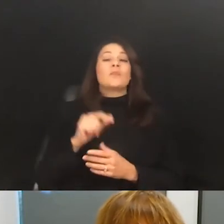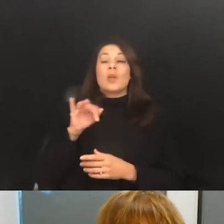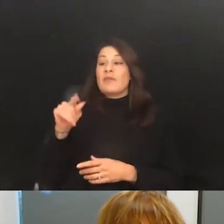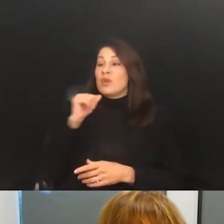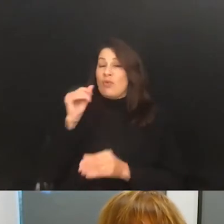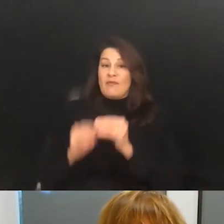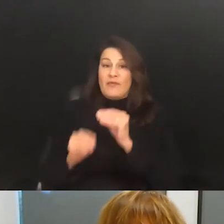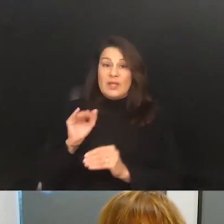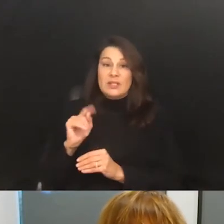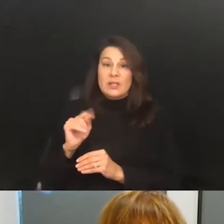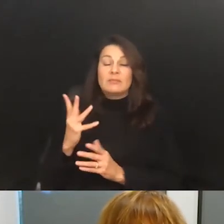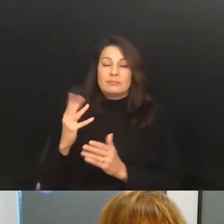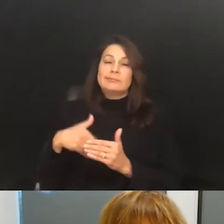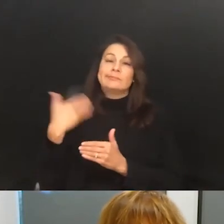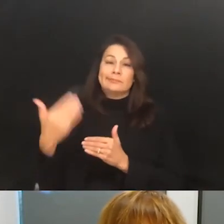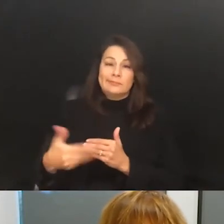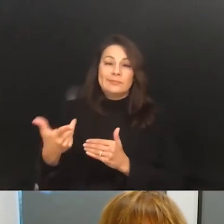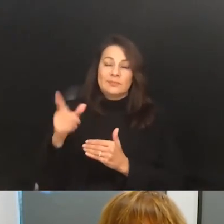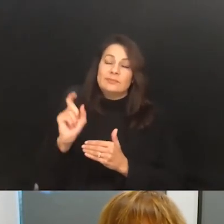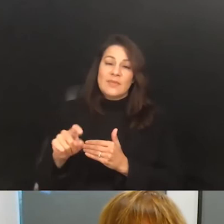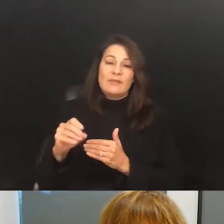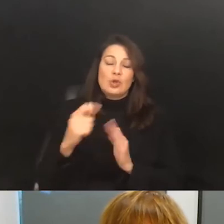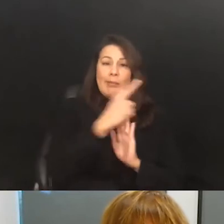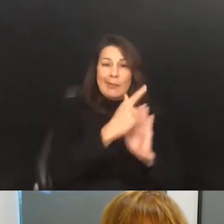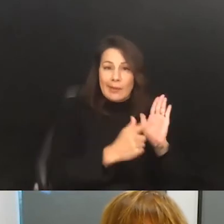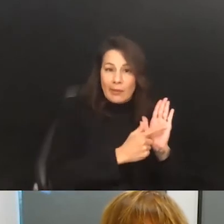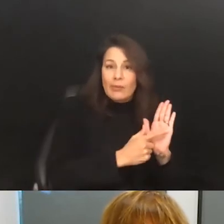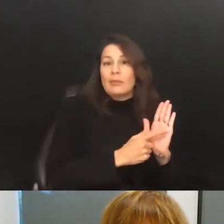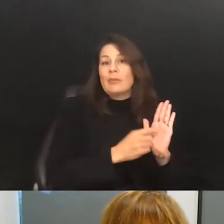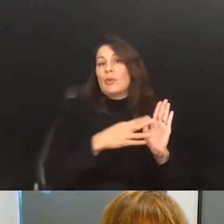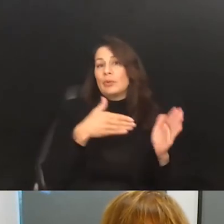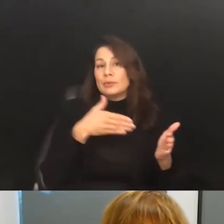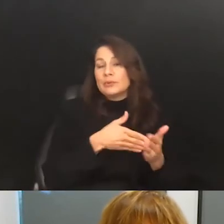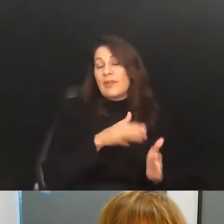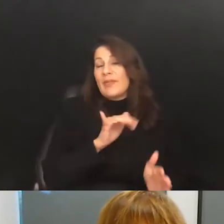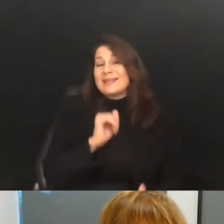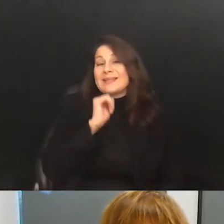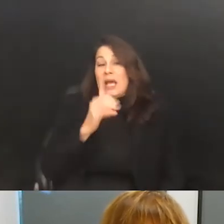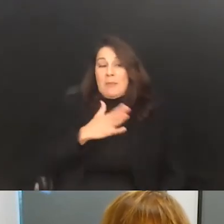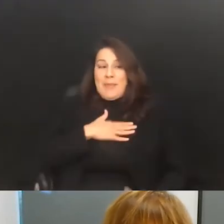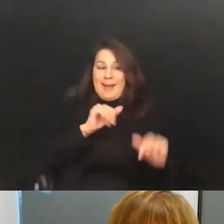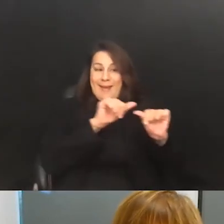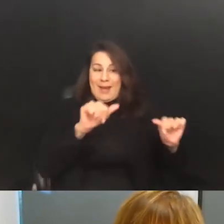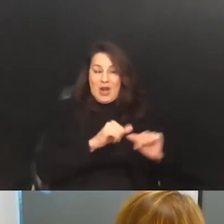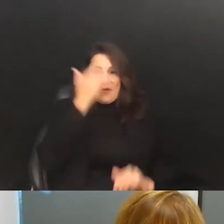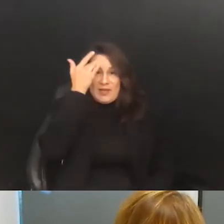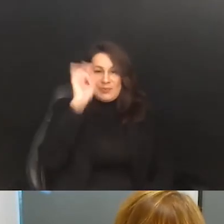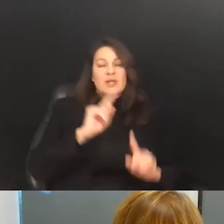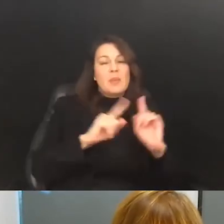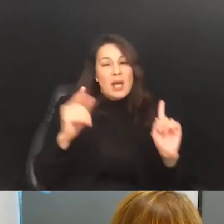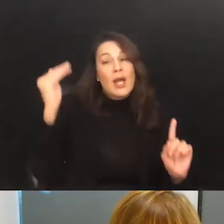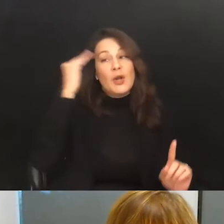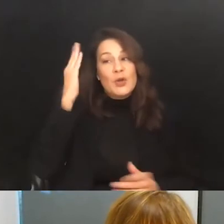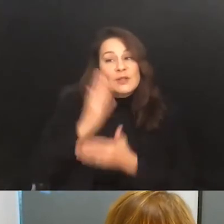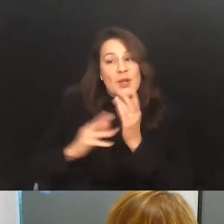fix it, then, you know, there may have to be legal remedies and that's, you know, not my area of expertise, but I know some people